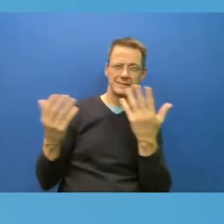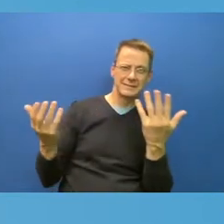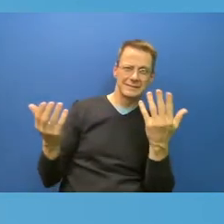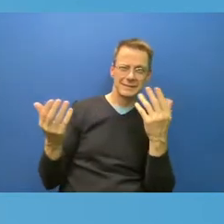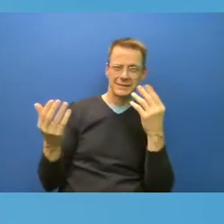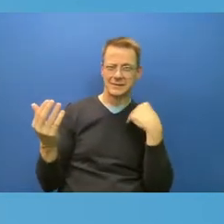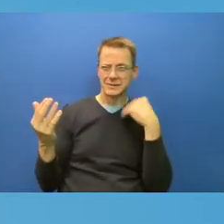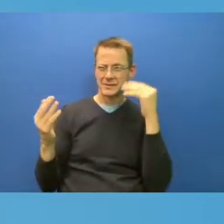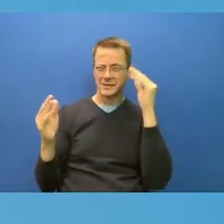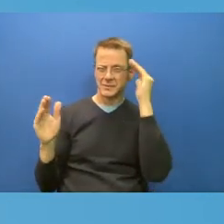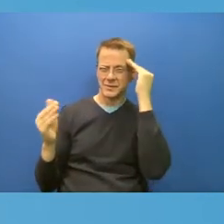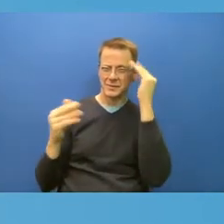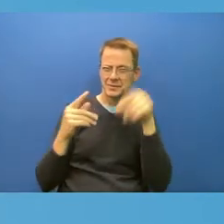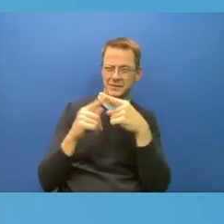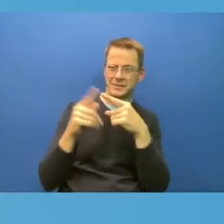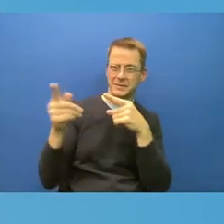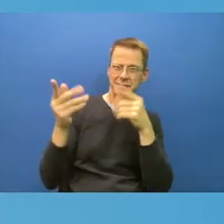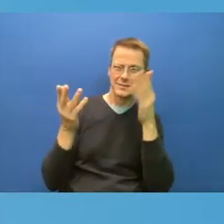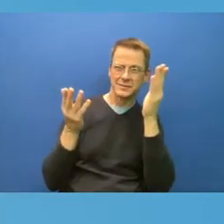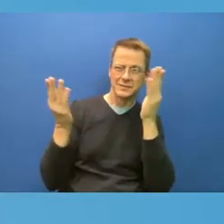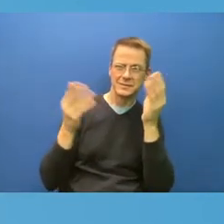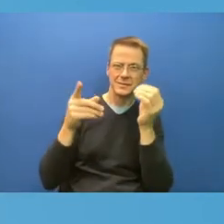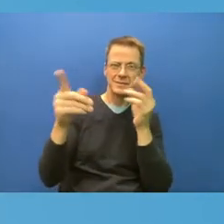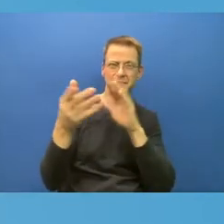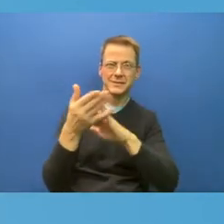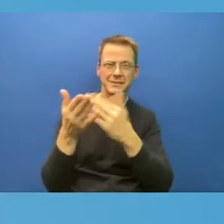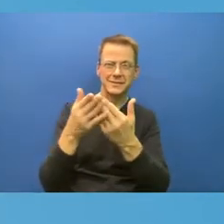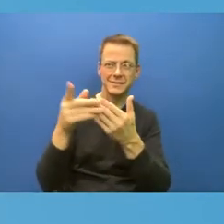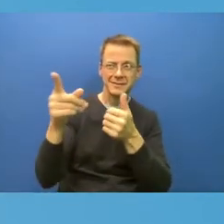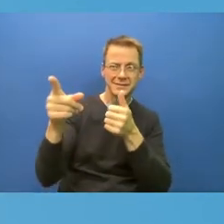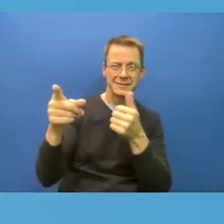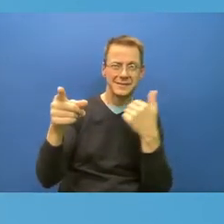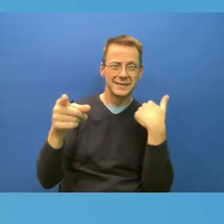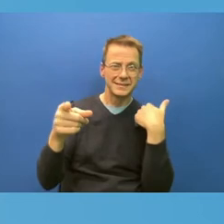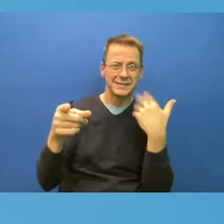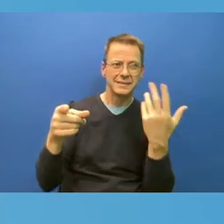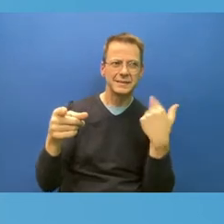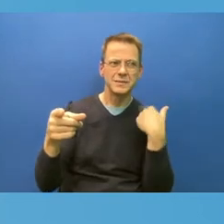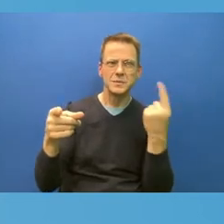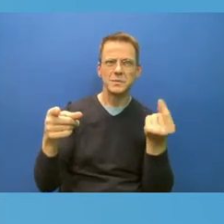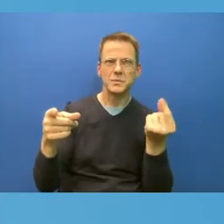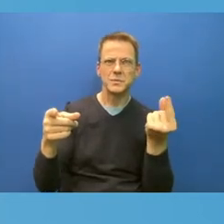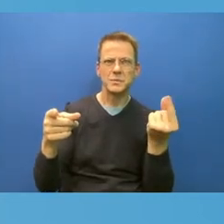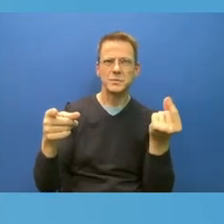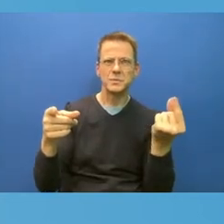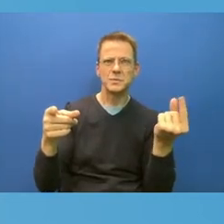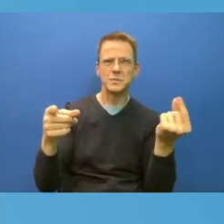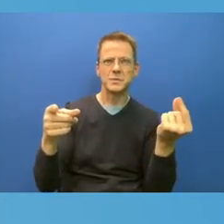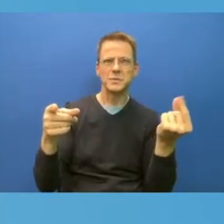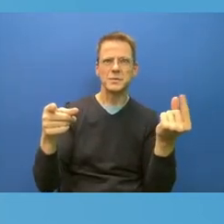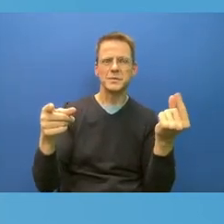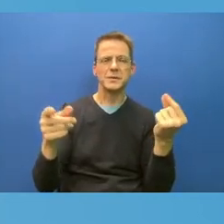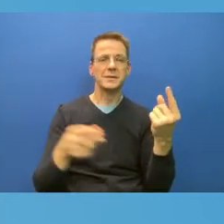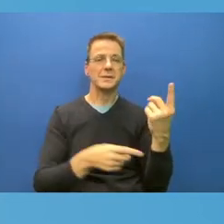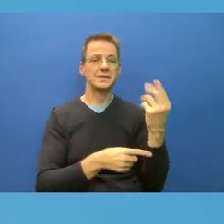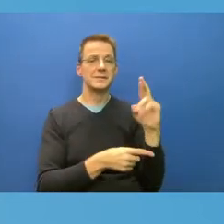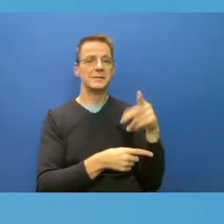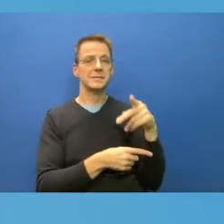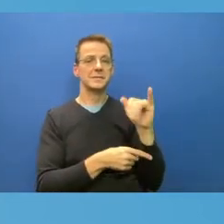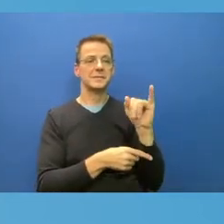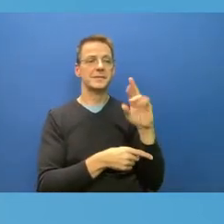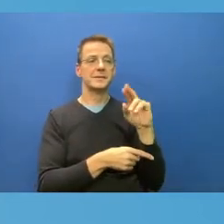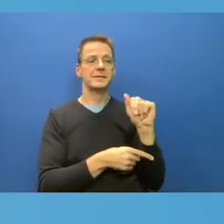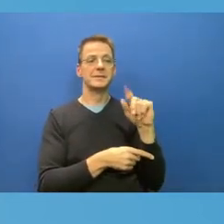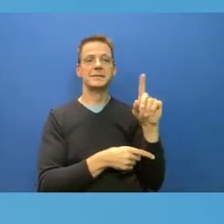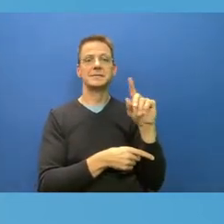I'll quickly mention, so I think the best way you can protect yourself in those situations, and I do this because I have two young kids who won't be,